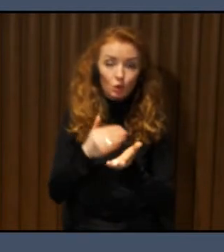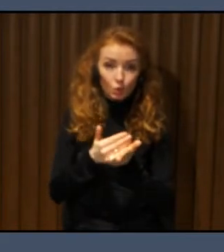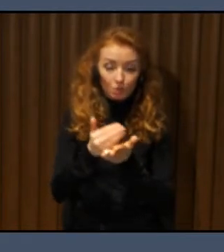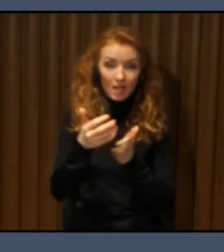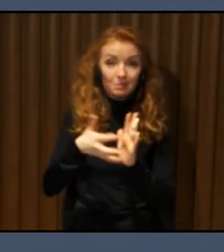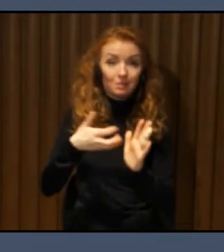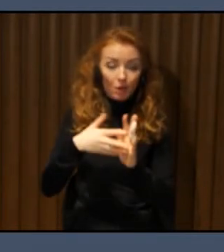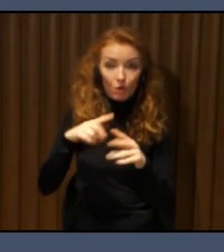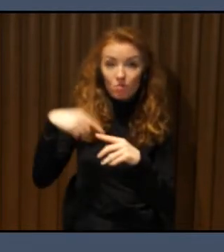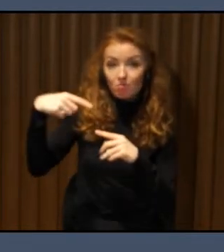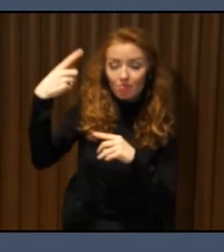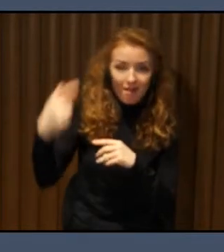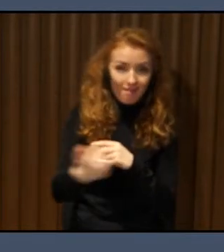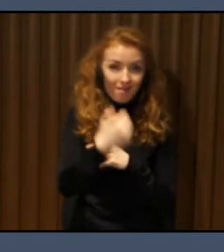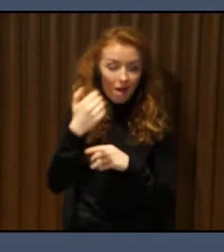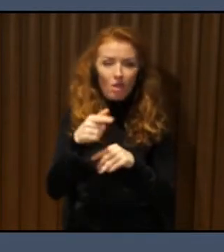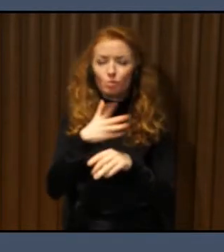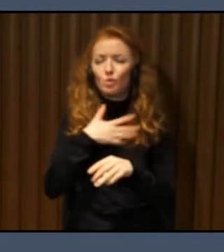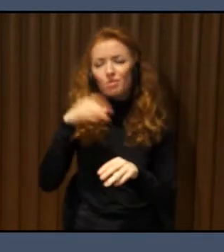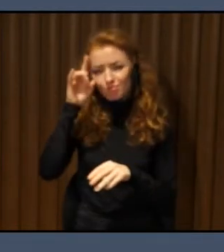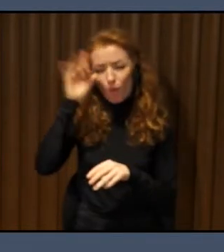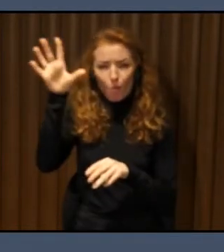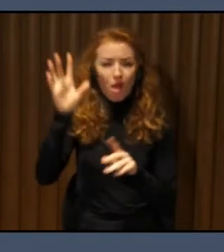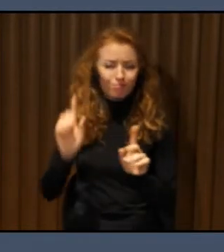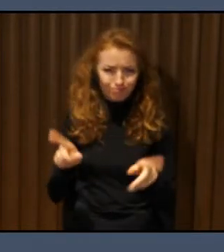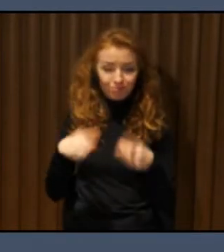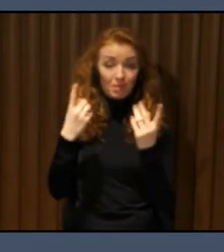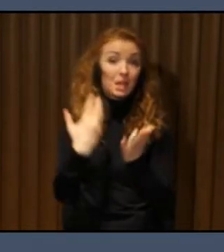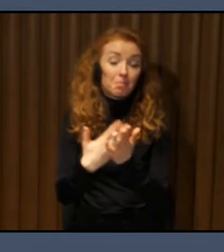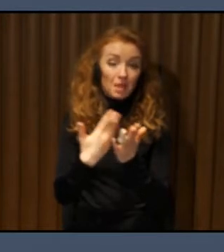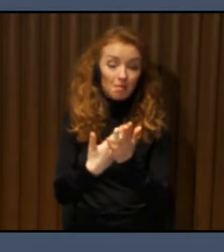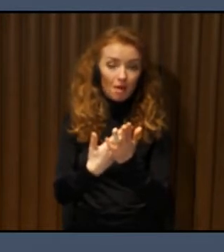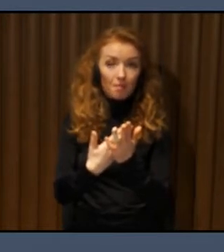let me show you quickly here. It's for a blind user.